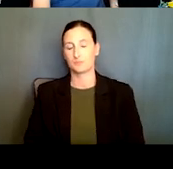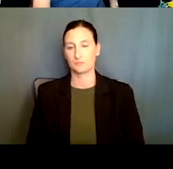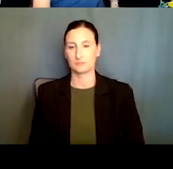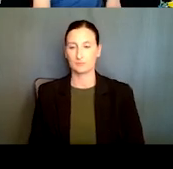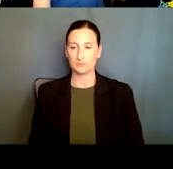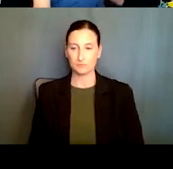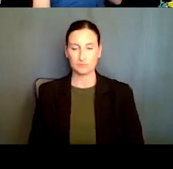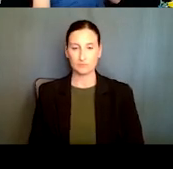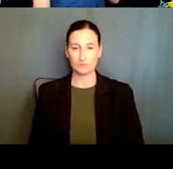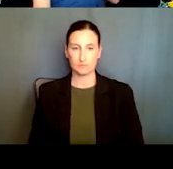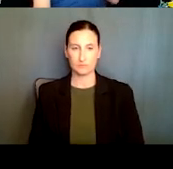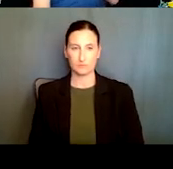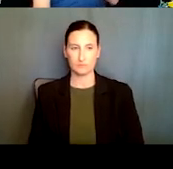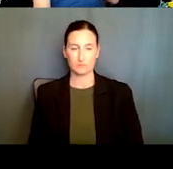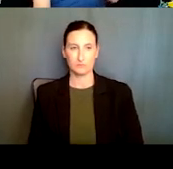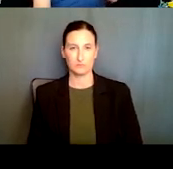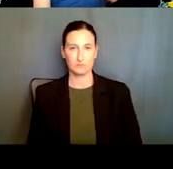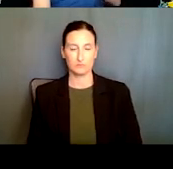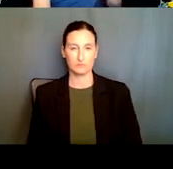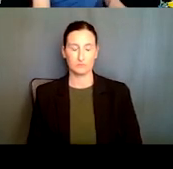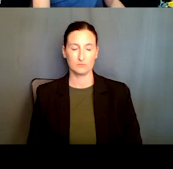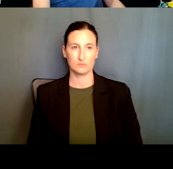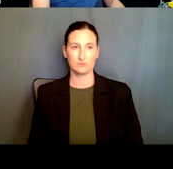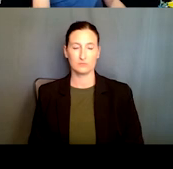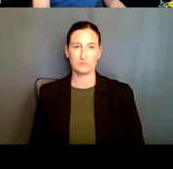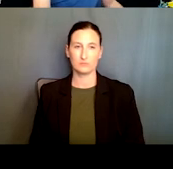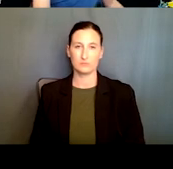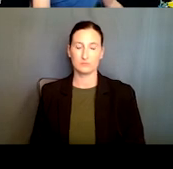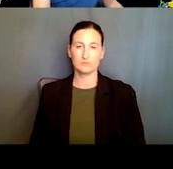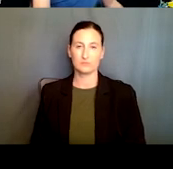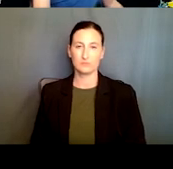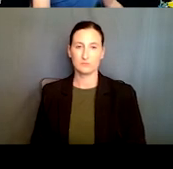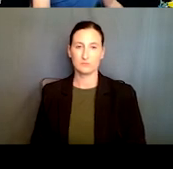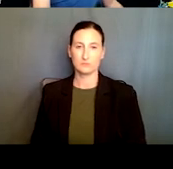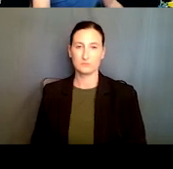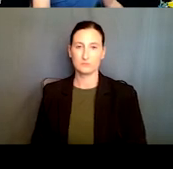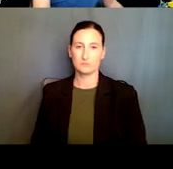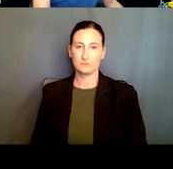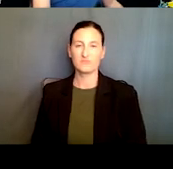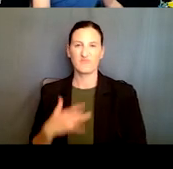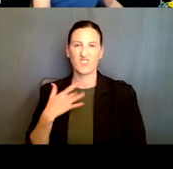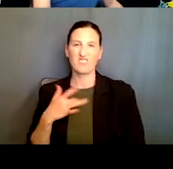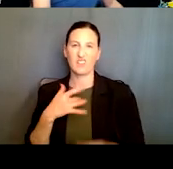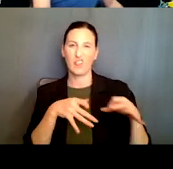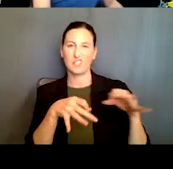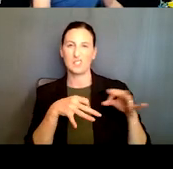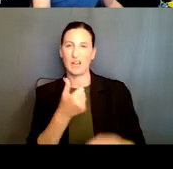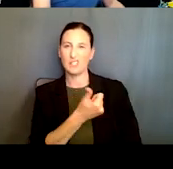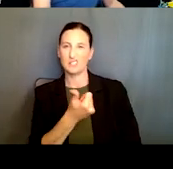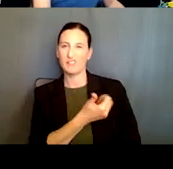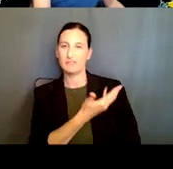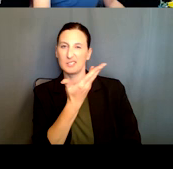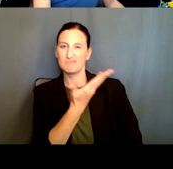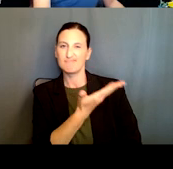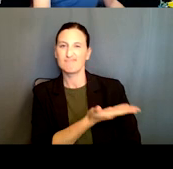The secure and trustworthy cyberspace, I think it's pretty, uh, self-explanatory. The idea is to,